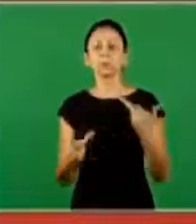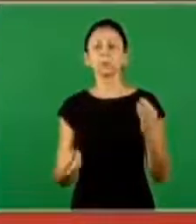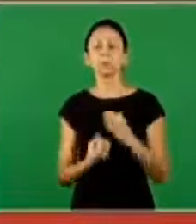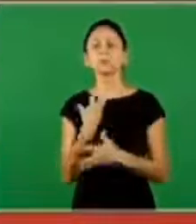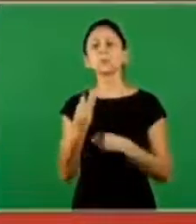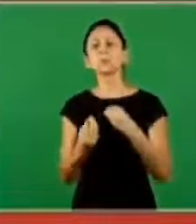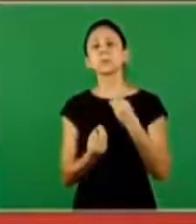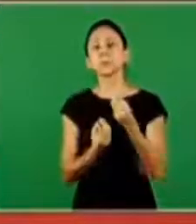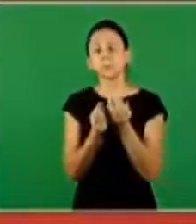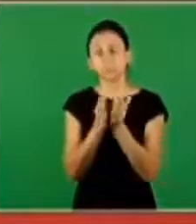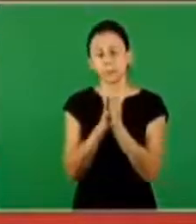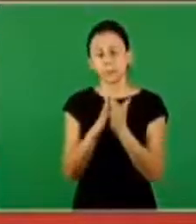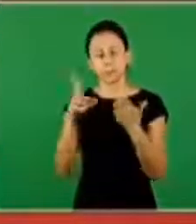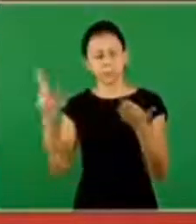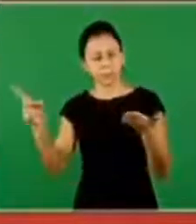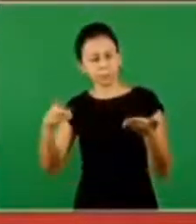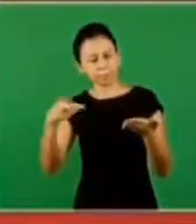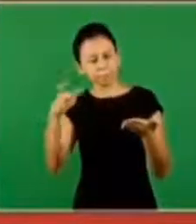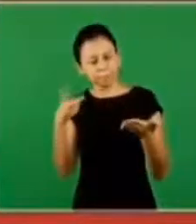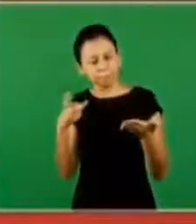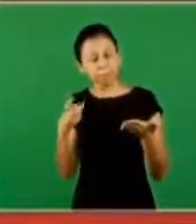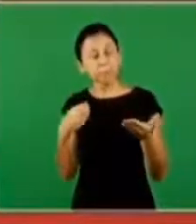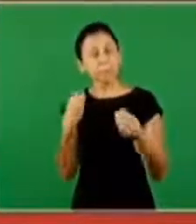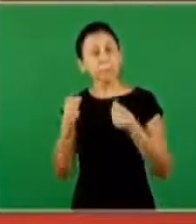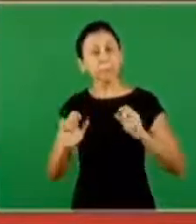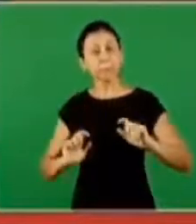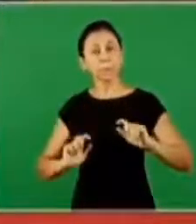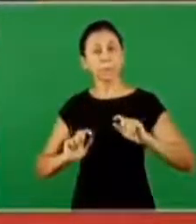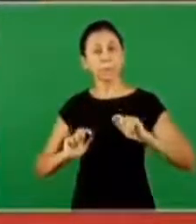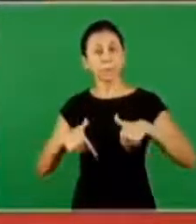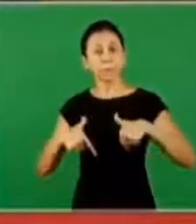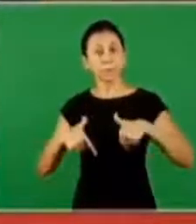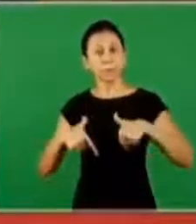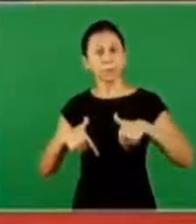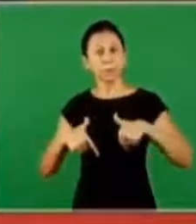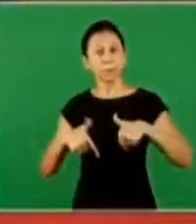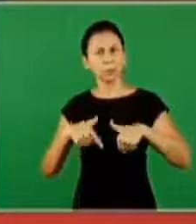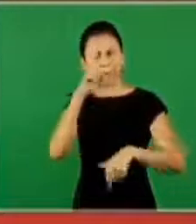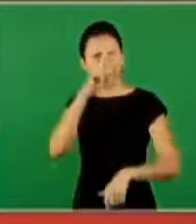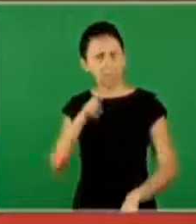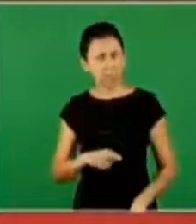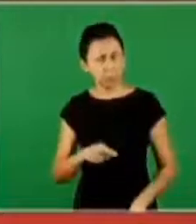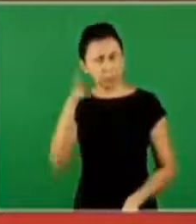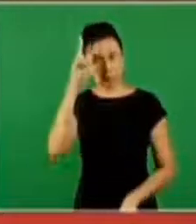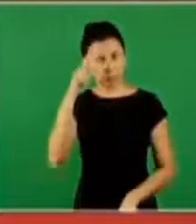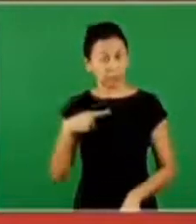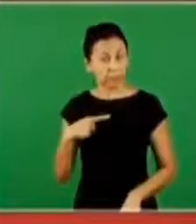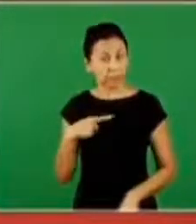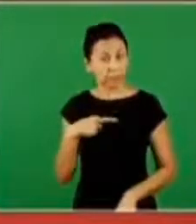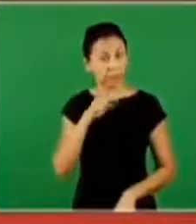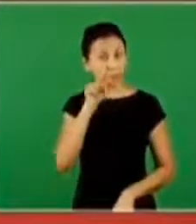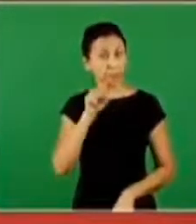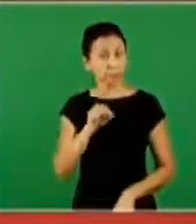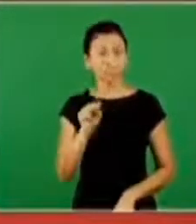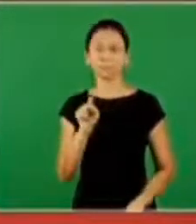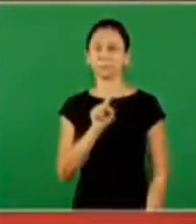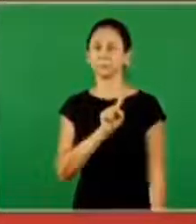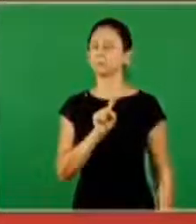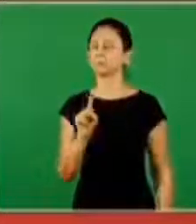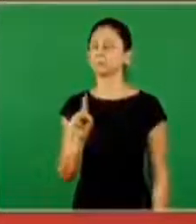that came from where? Come from the word of the Lord through the operation of what? Human reason? Human reason? No.